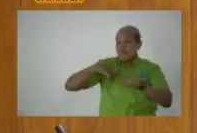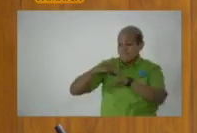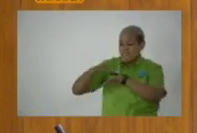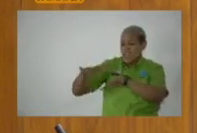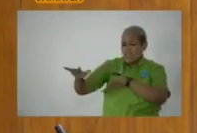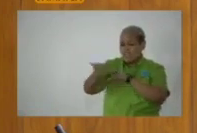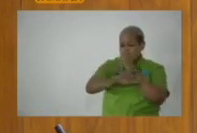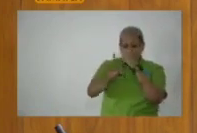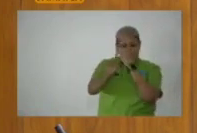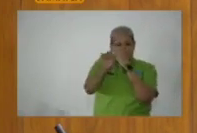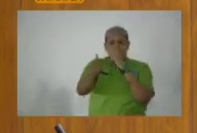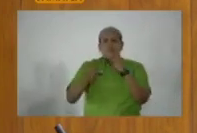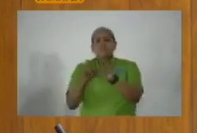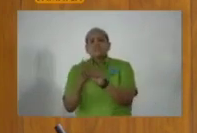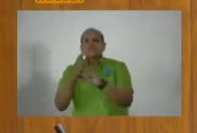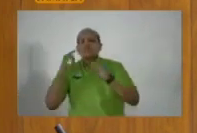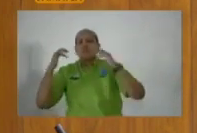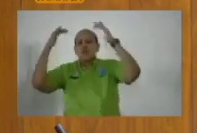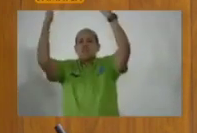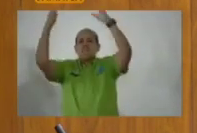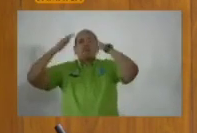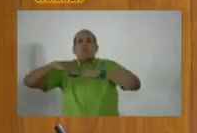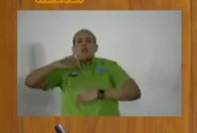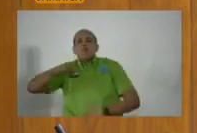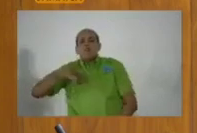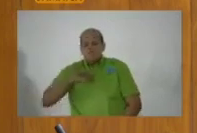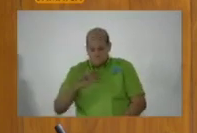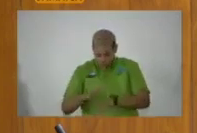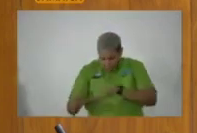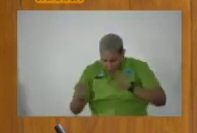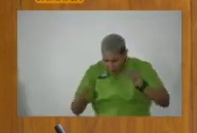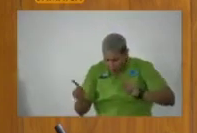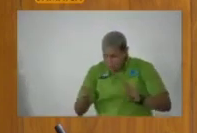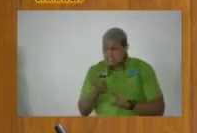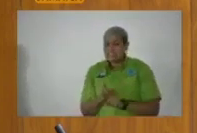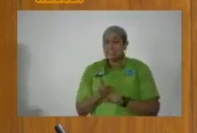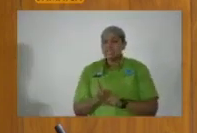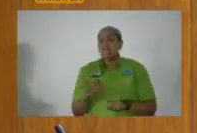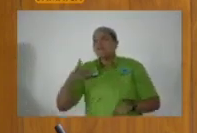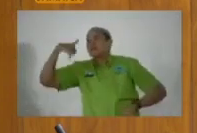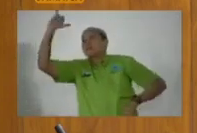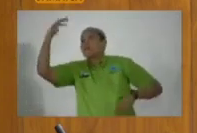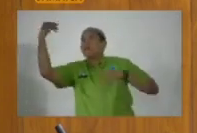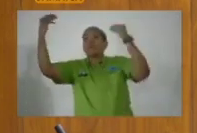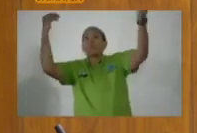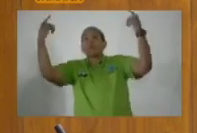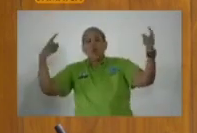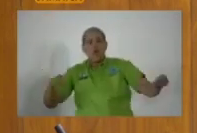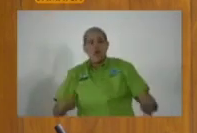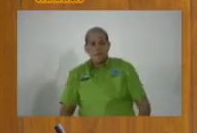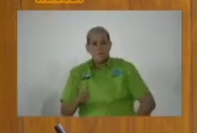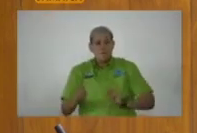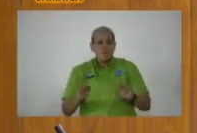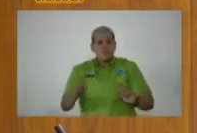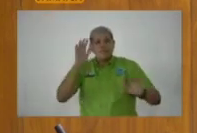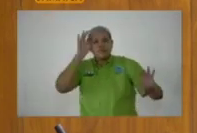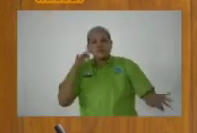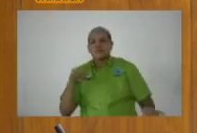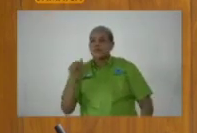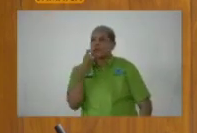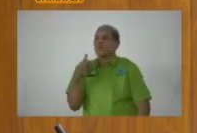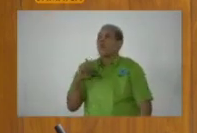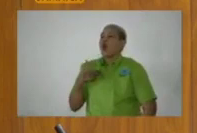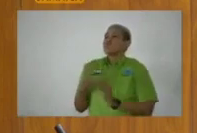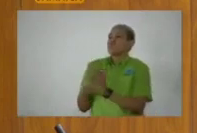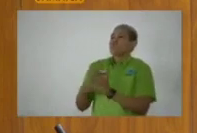where people have been elevated to parliament. We have vacancies where people have died or migrated. The people deserve to make their choice